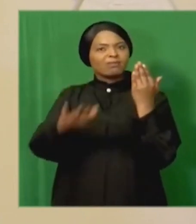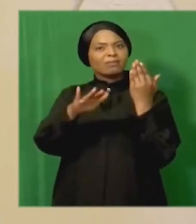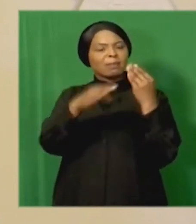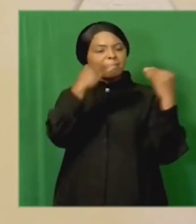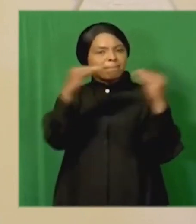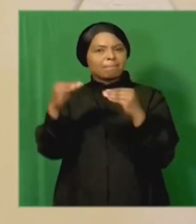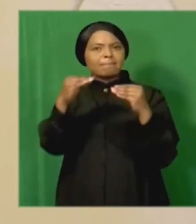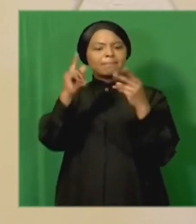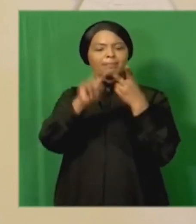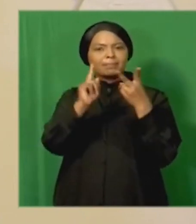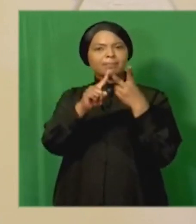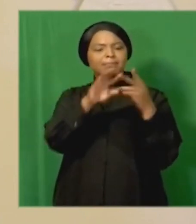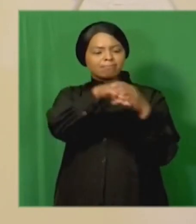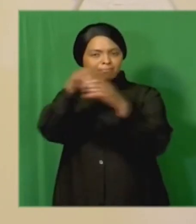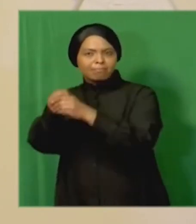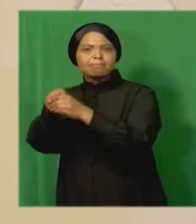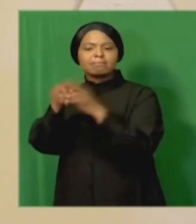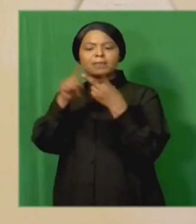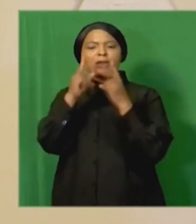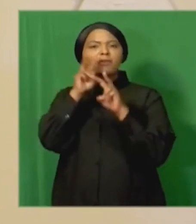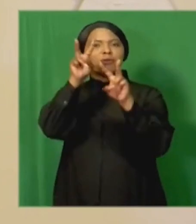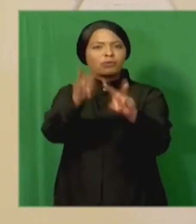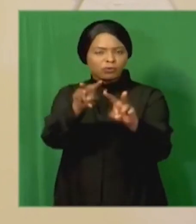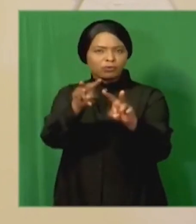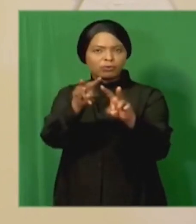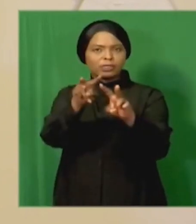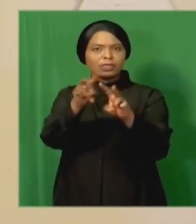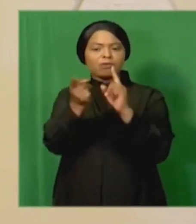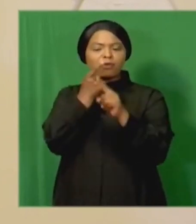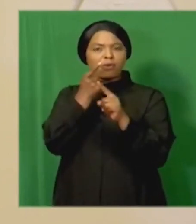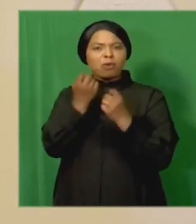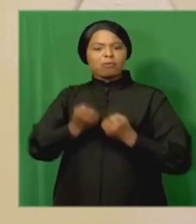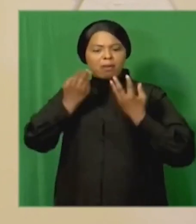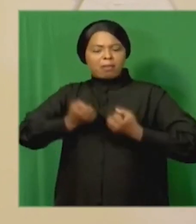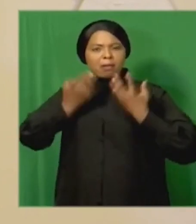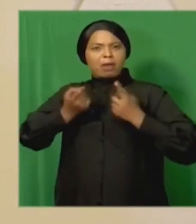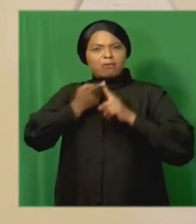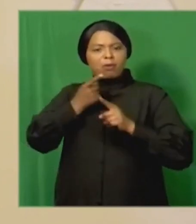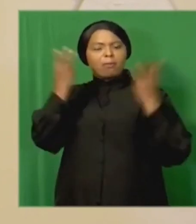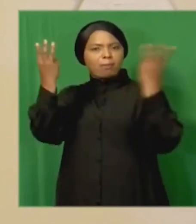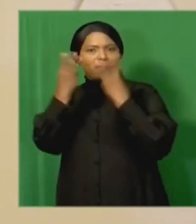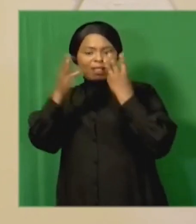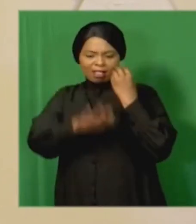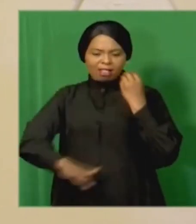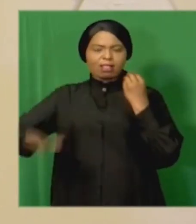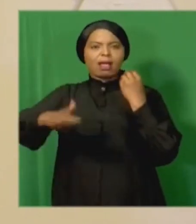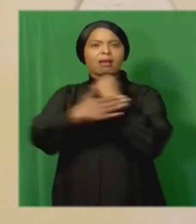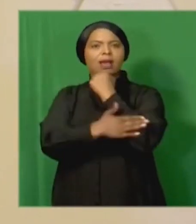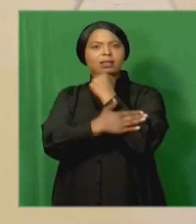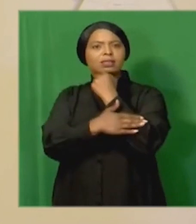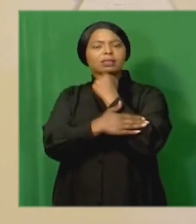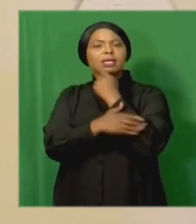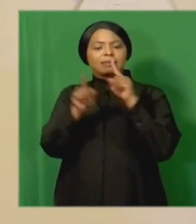as well as views that were expressed by our people right across the country in the